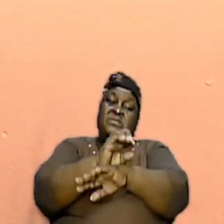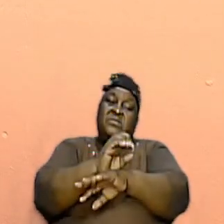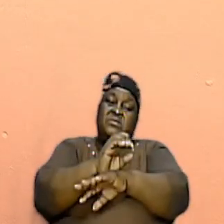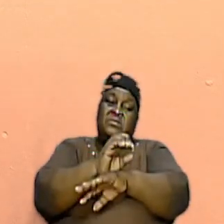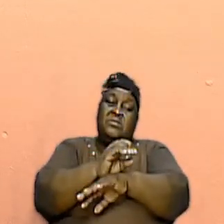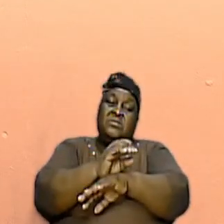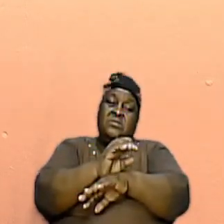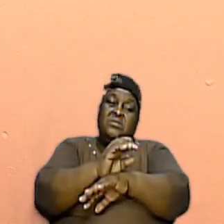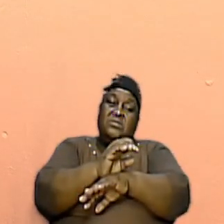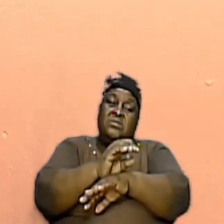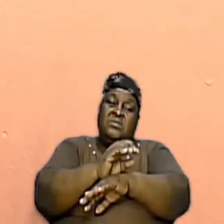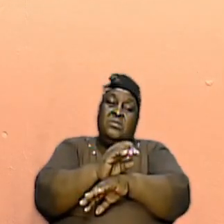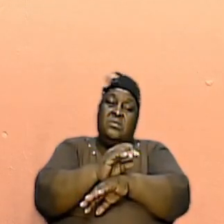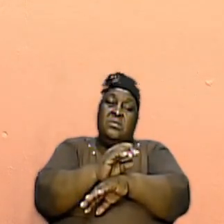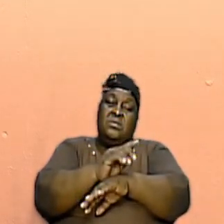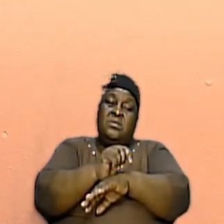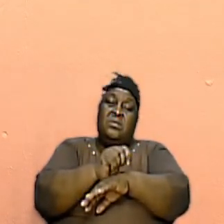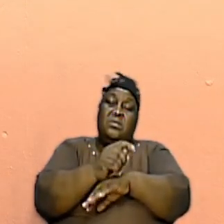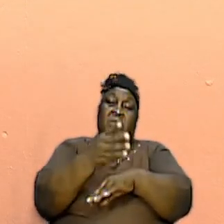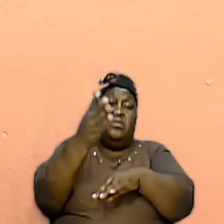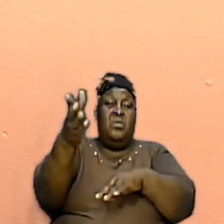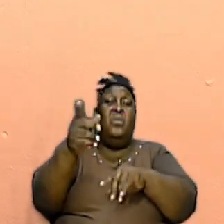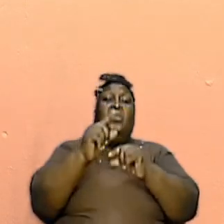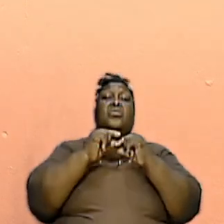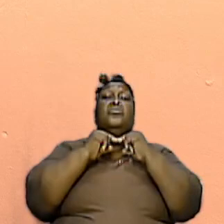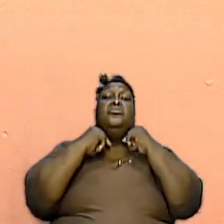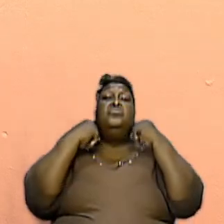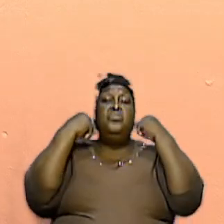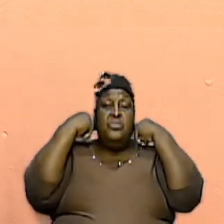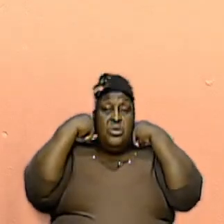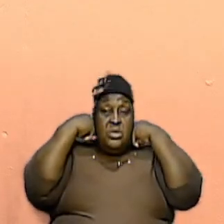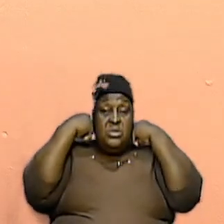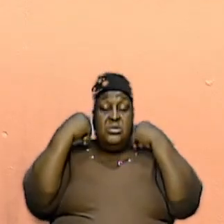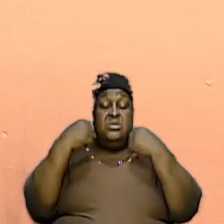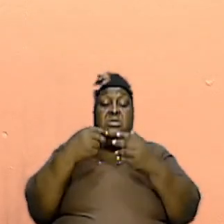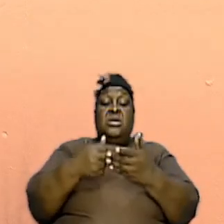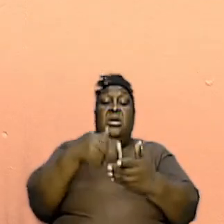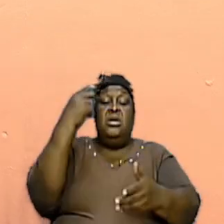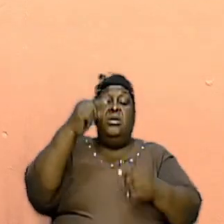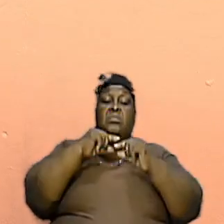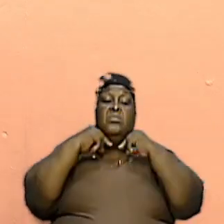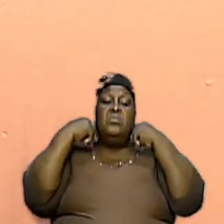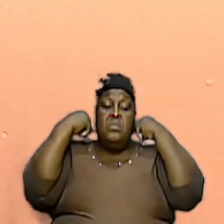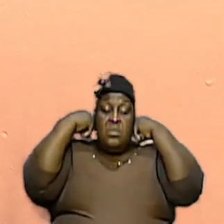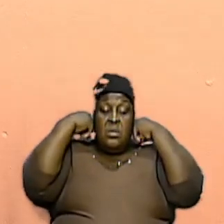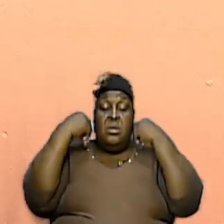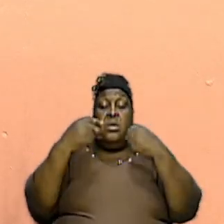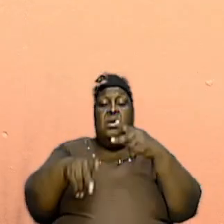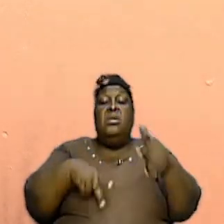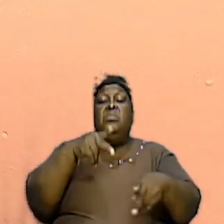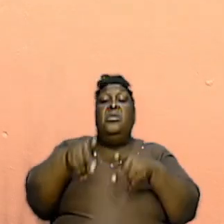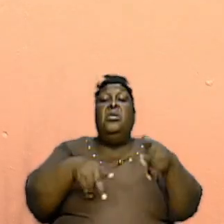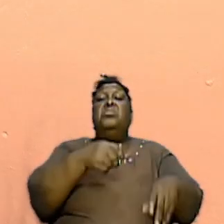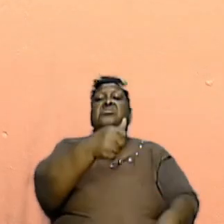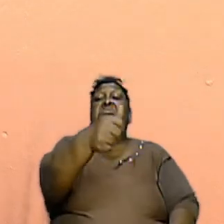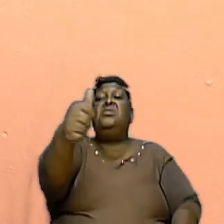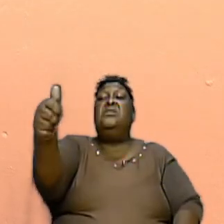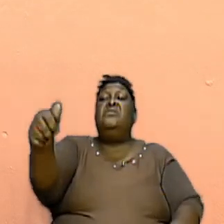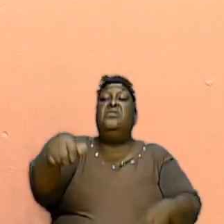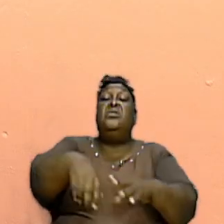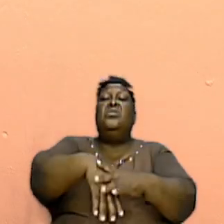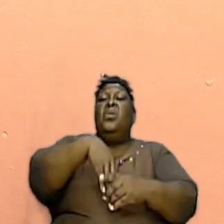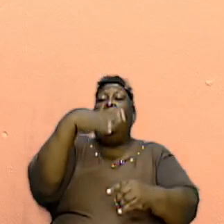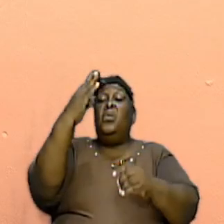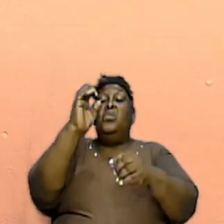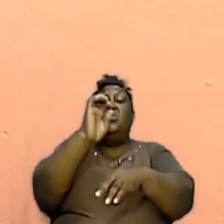those priests and high priests and the people themselves that were in the outer court, when